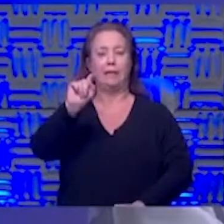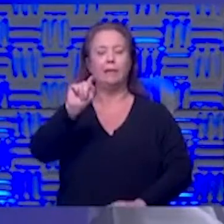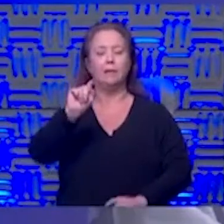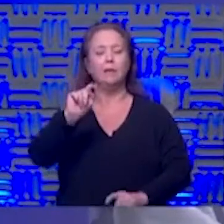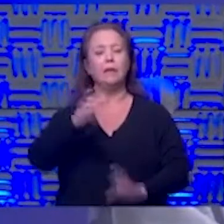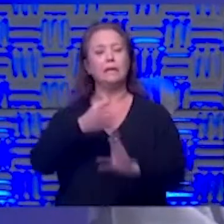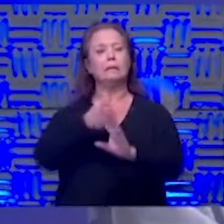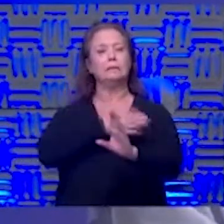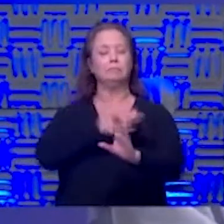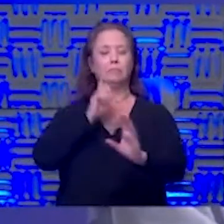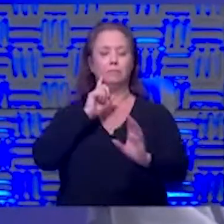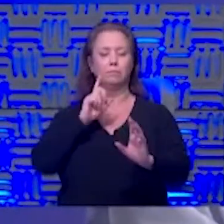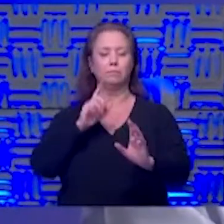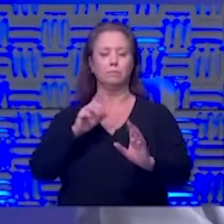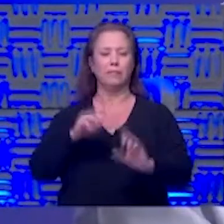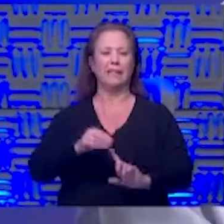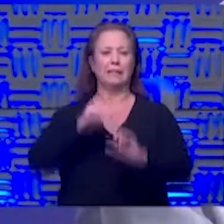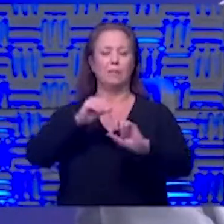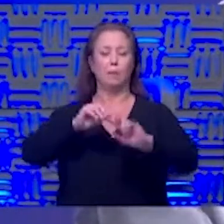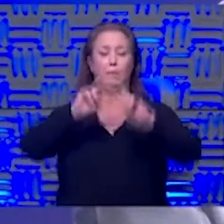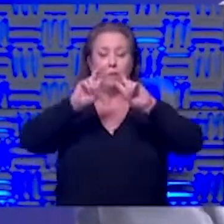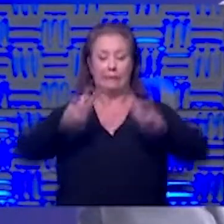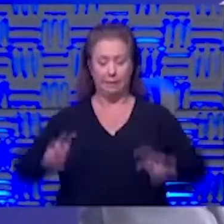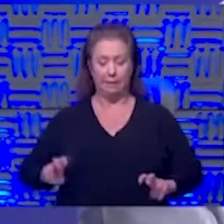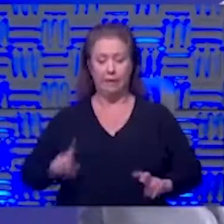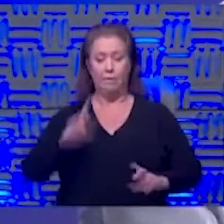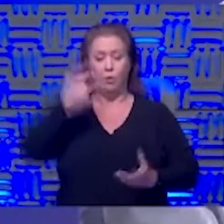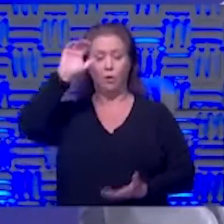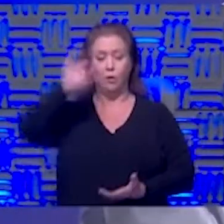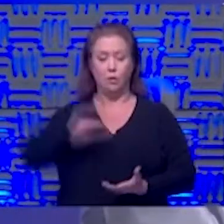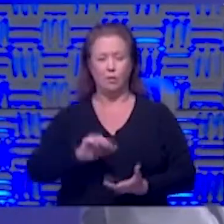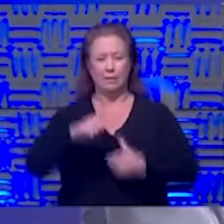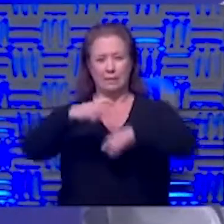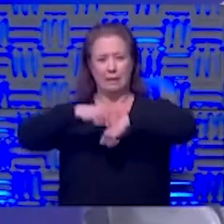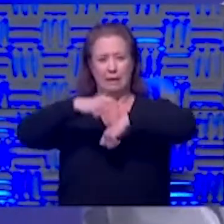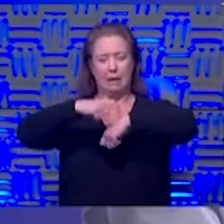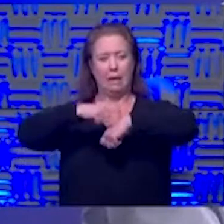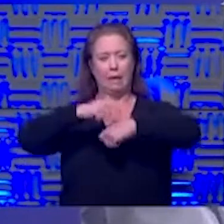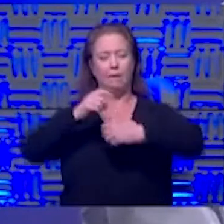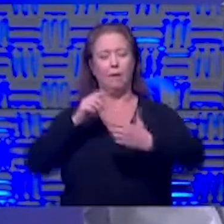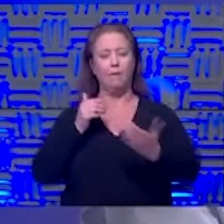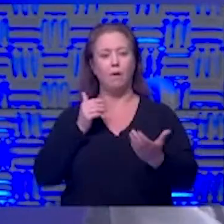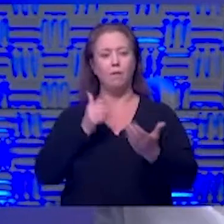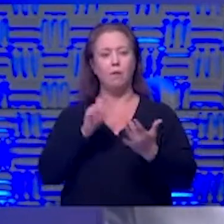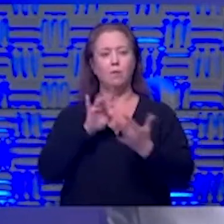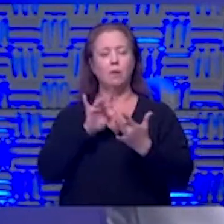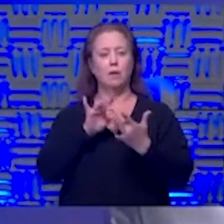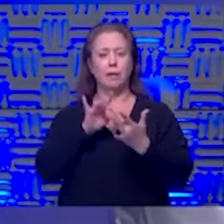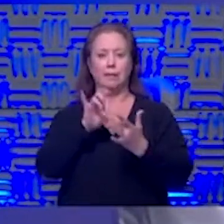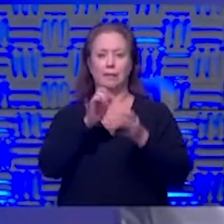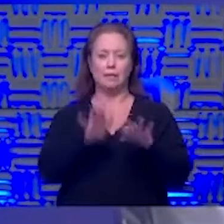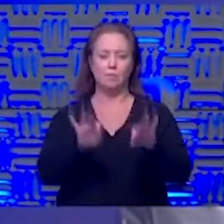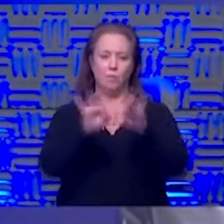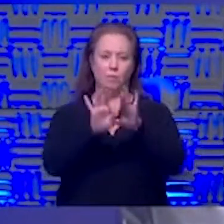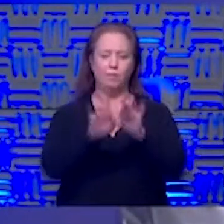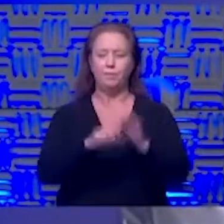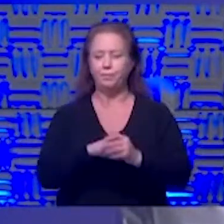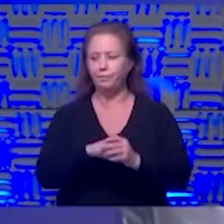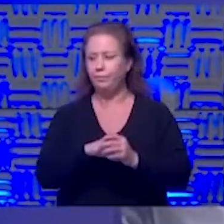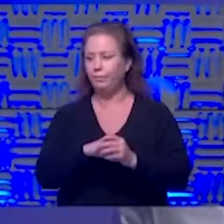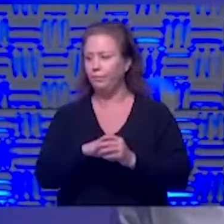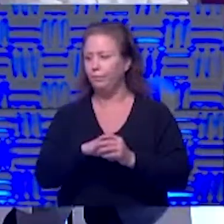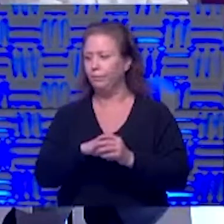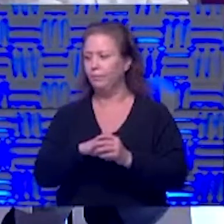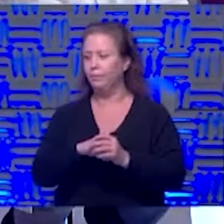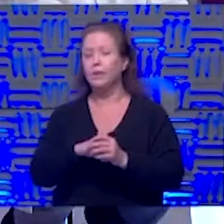examine the patient and be up close to them so if you can really decrease that time of close contact that is important as well you know